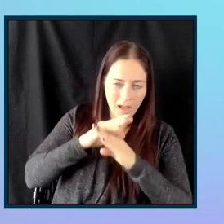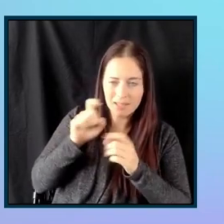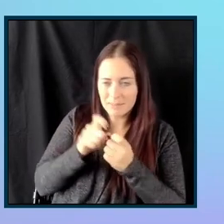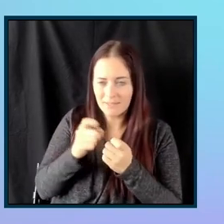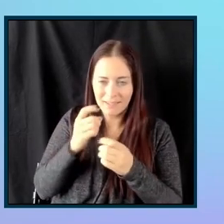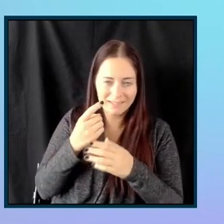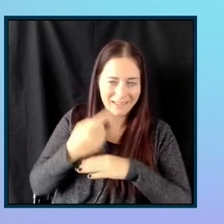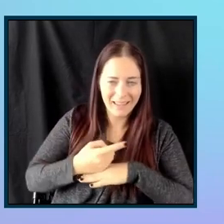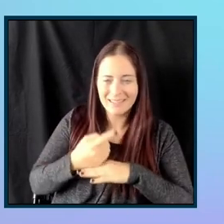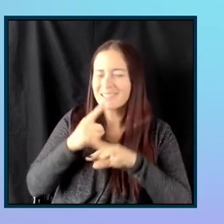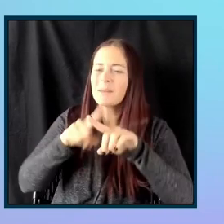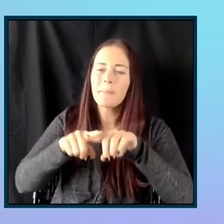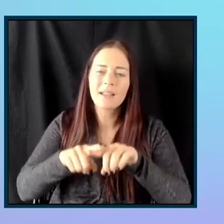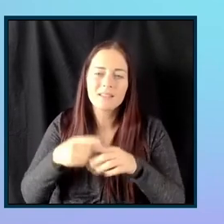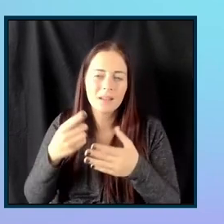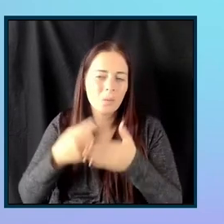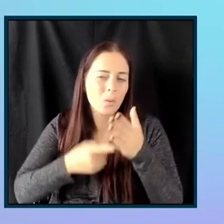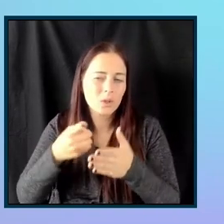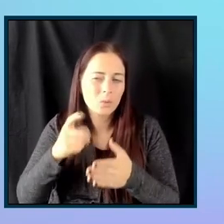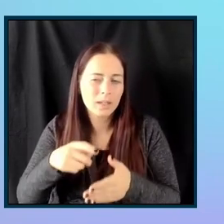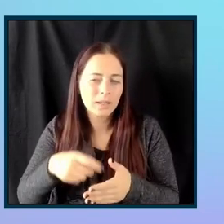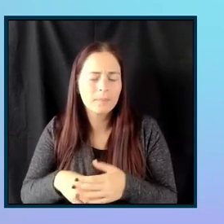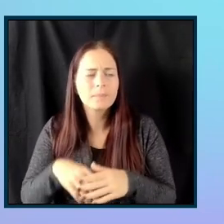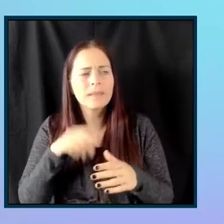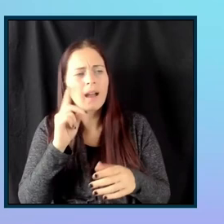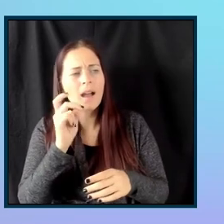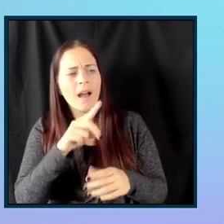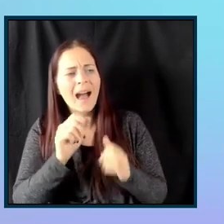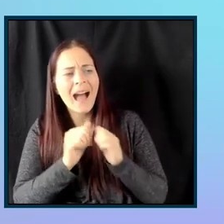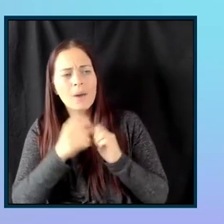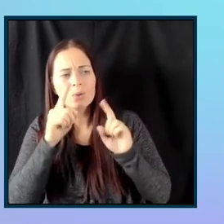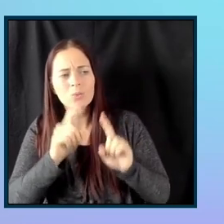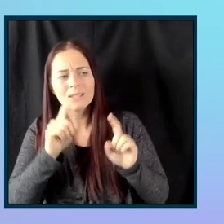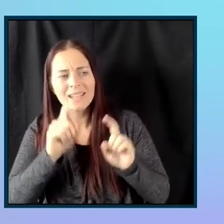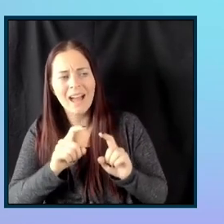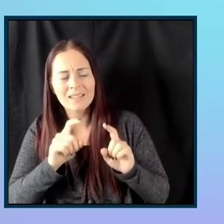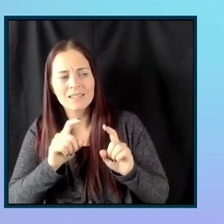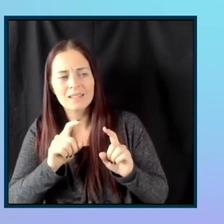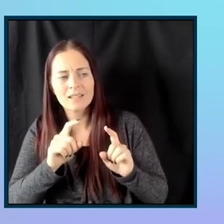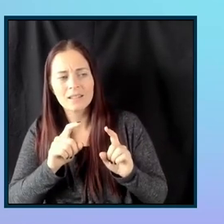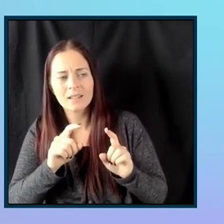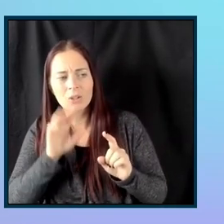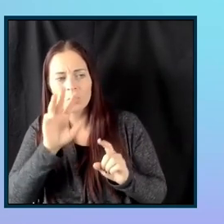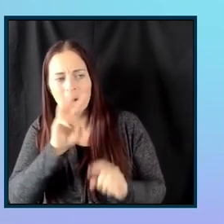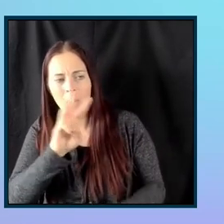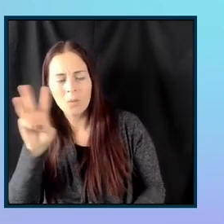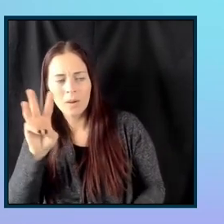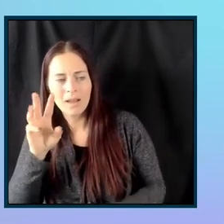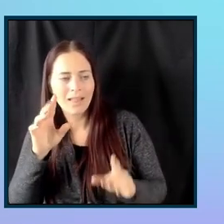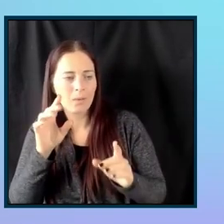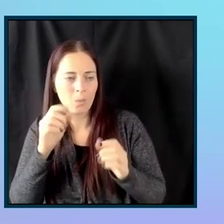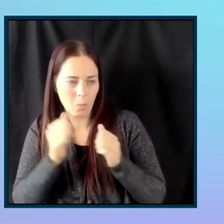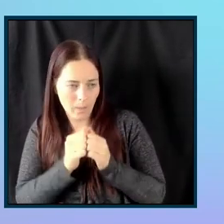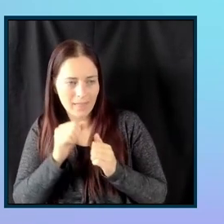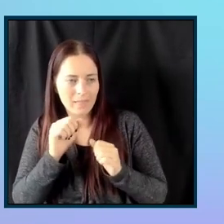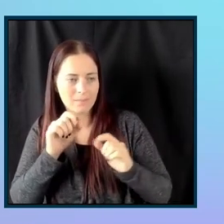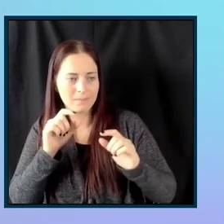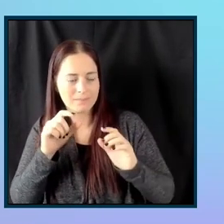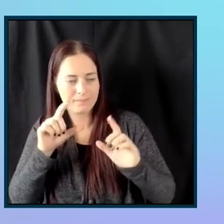Yep. Okay. And then how can you test the form with a screen reader when the form is in the design phase, such as, like, in Sketch?